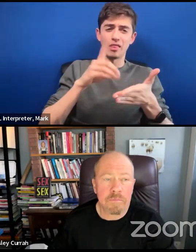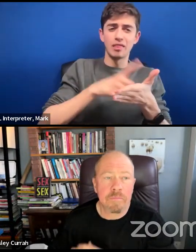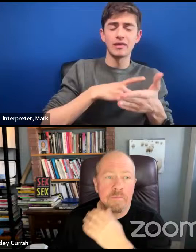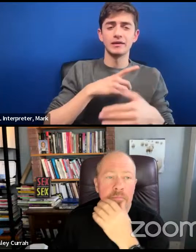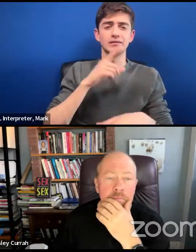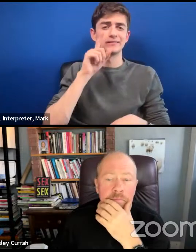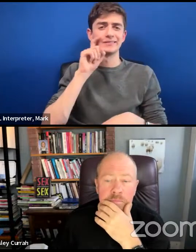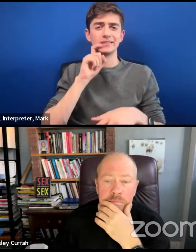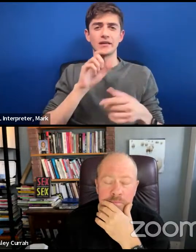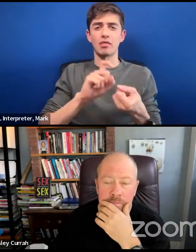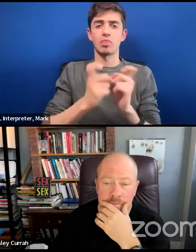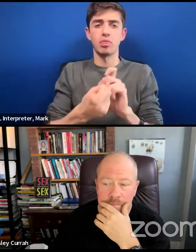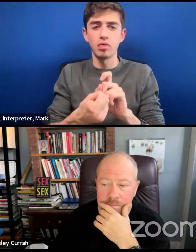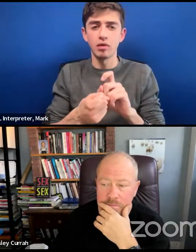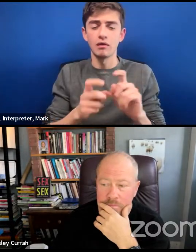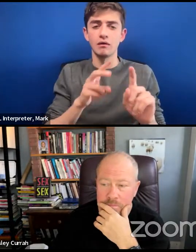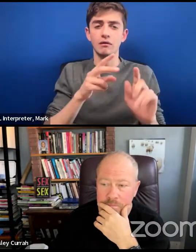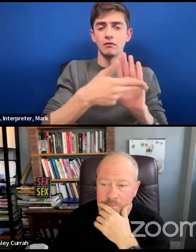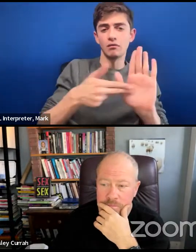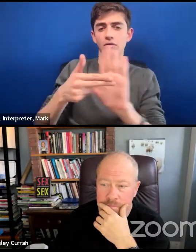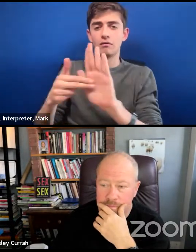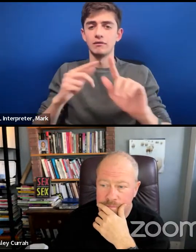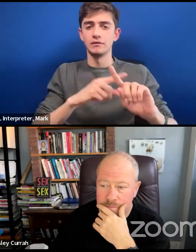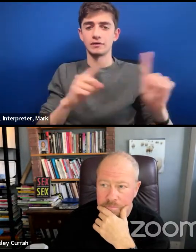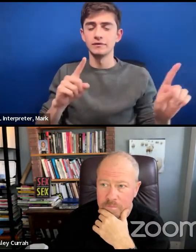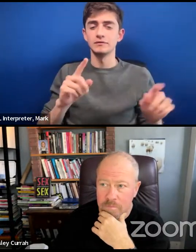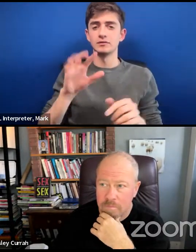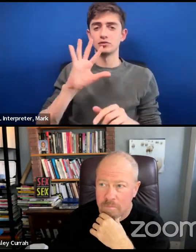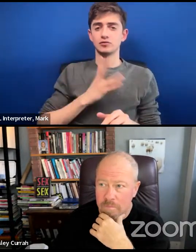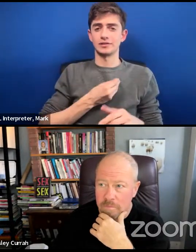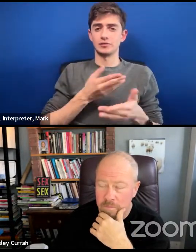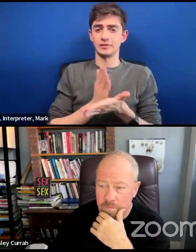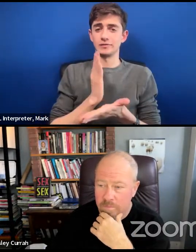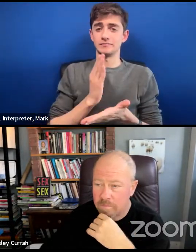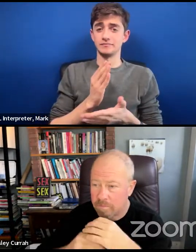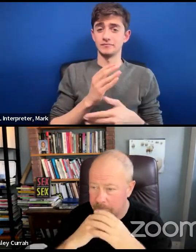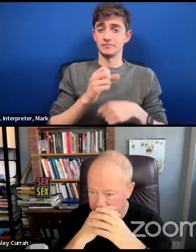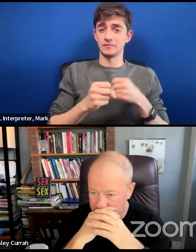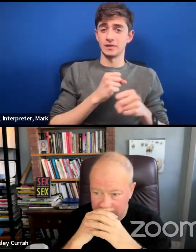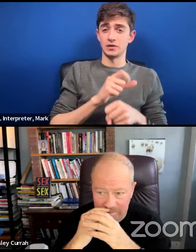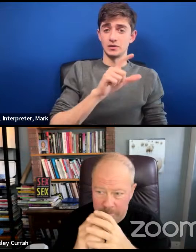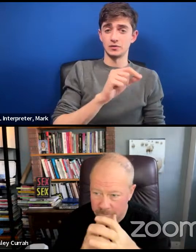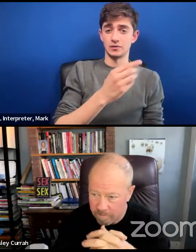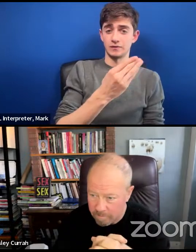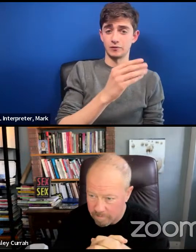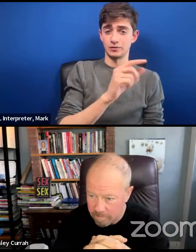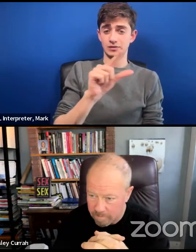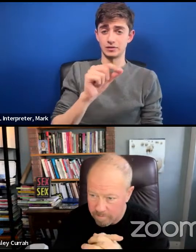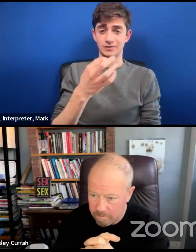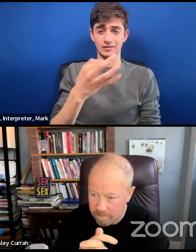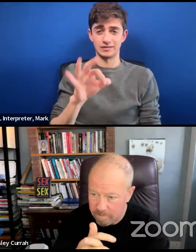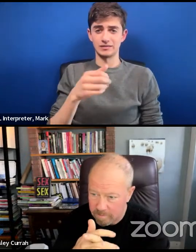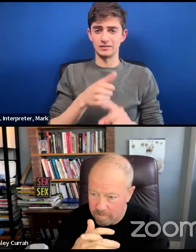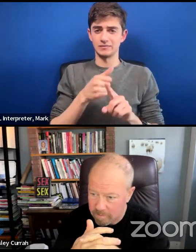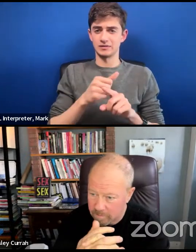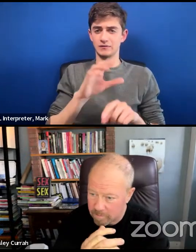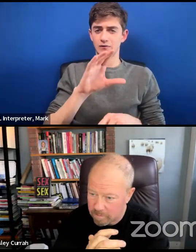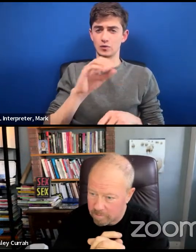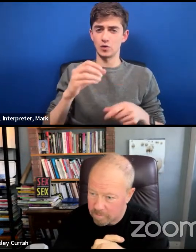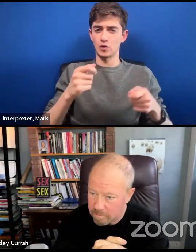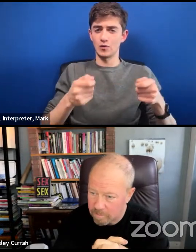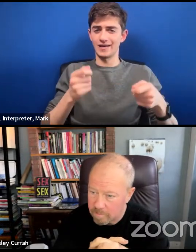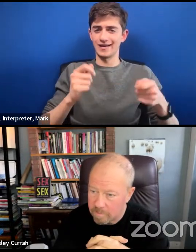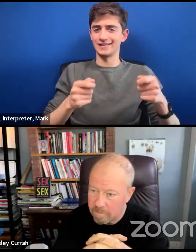TSQ, Transgender Studies Quarterly. And Currah's book, Sex is as Sex Does, Governing Transgender Identity,